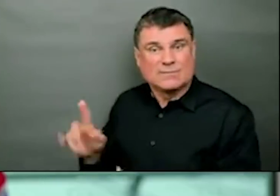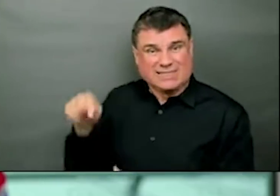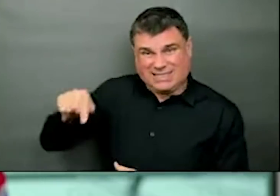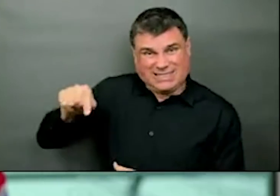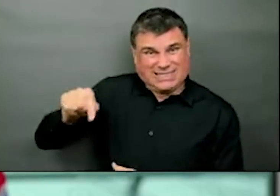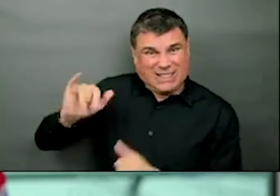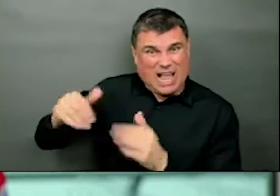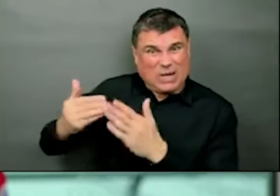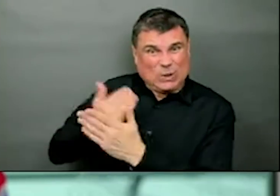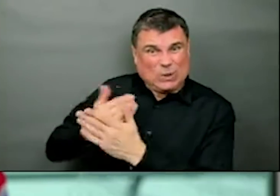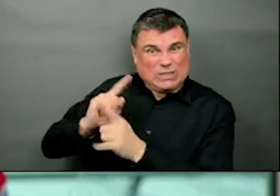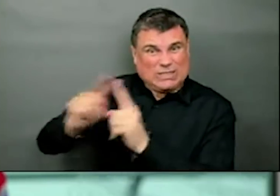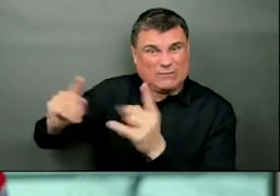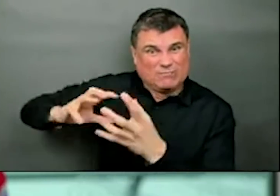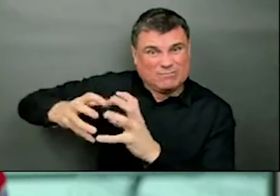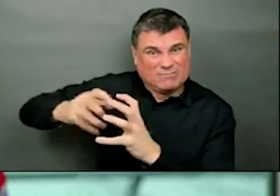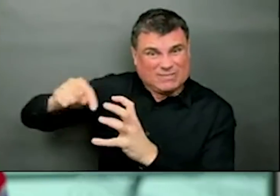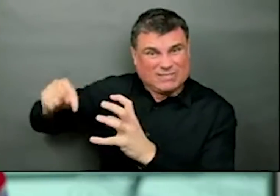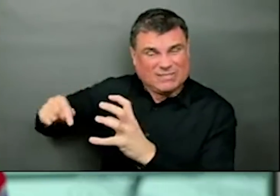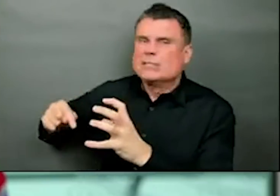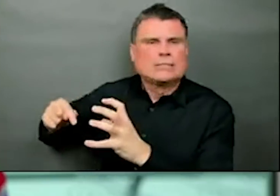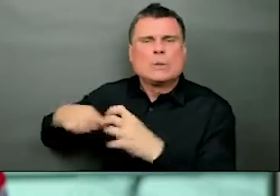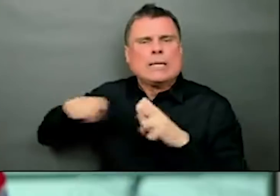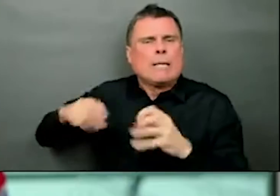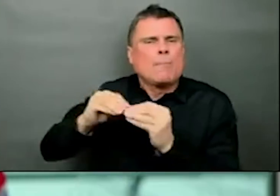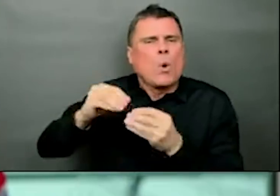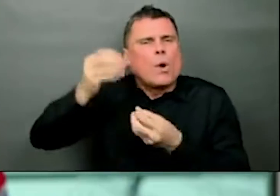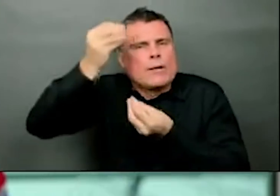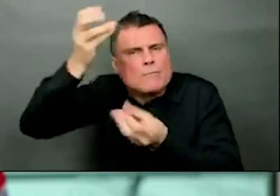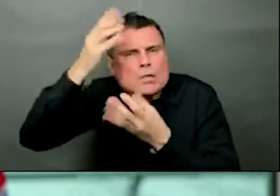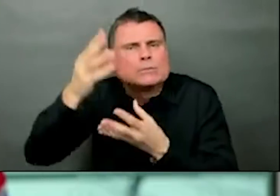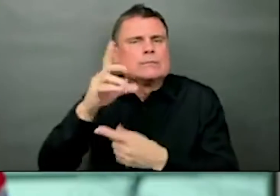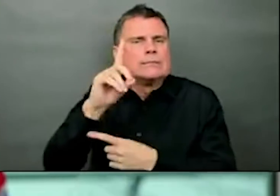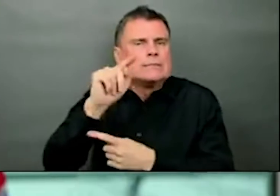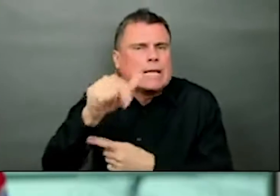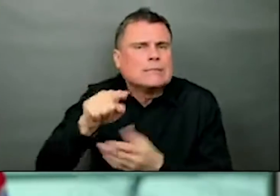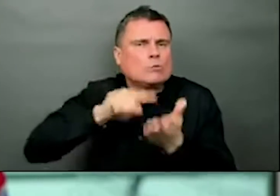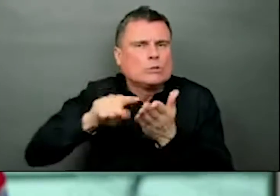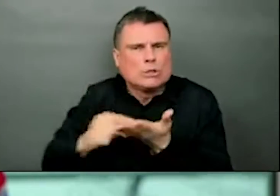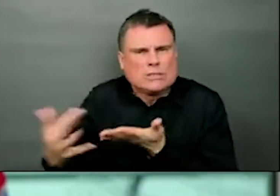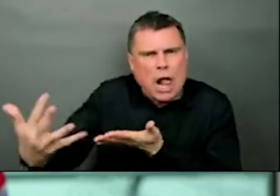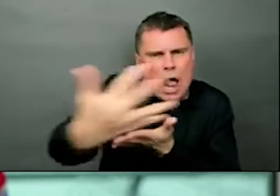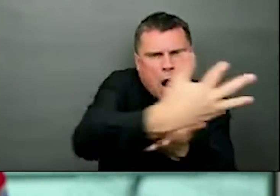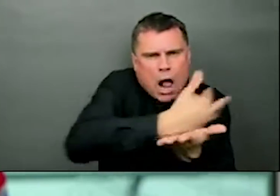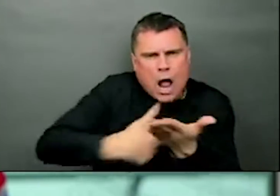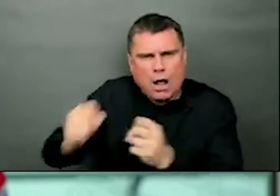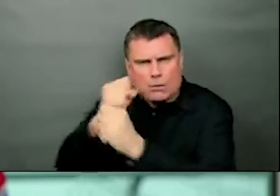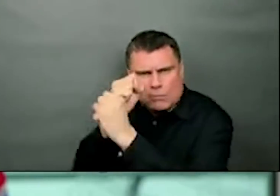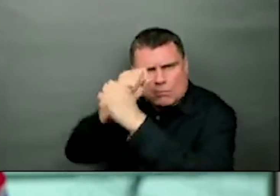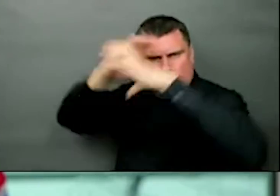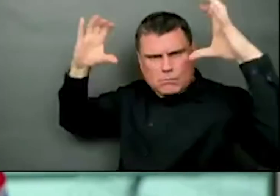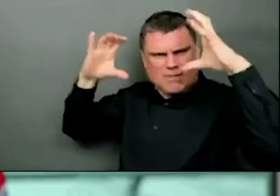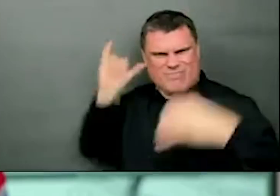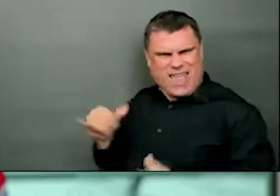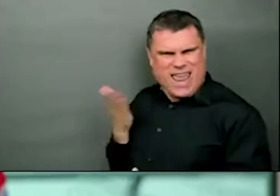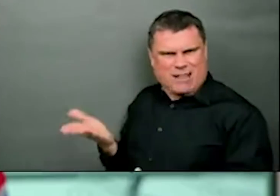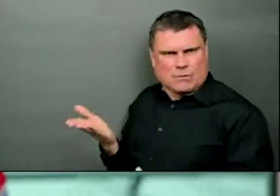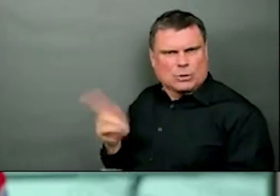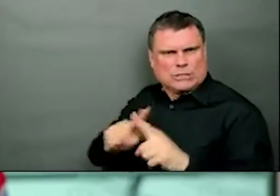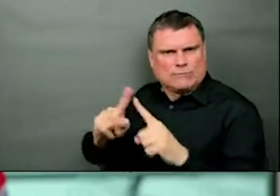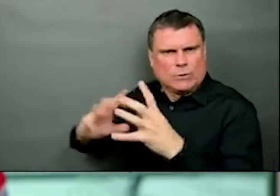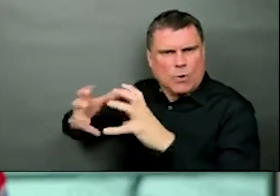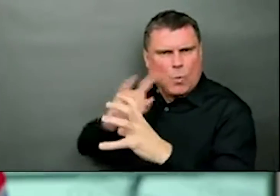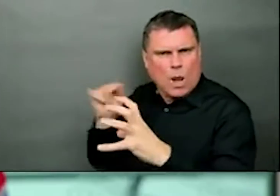particular variants. So-19. Right now, about a quarter of them, we are unclear where they acquired these infections.